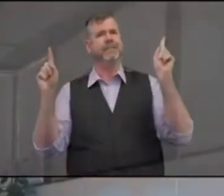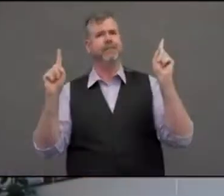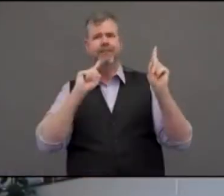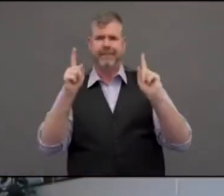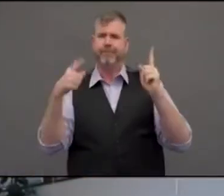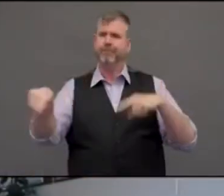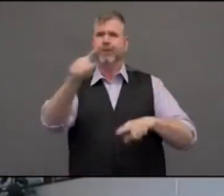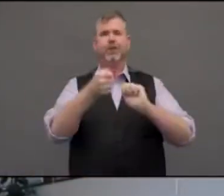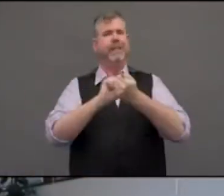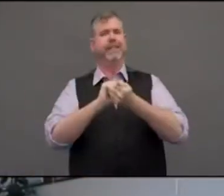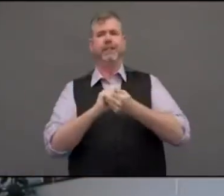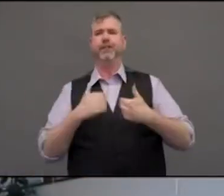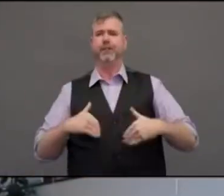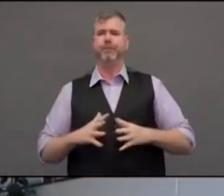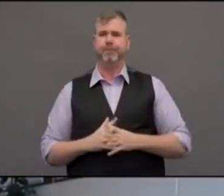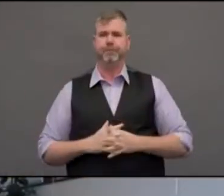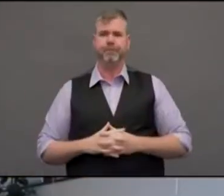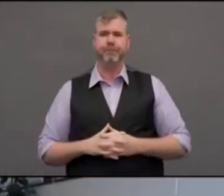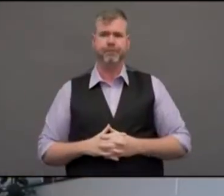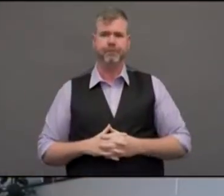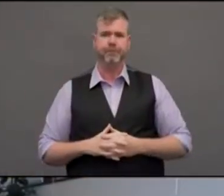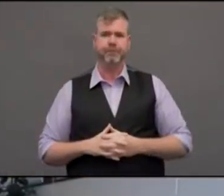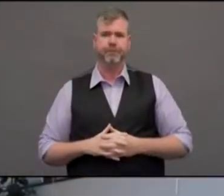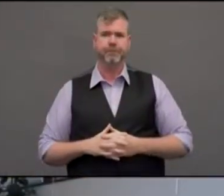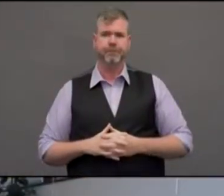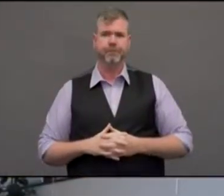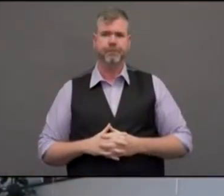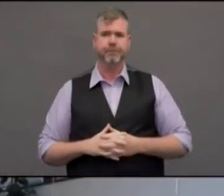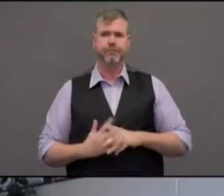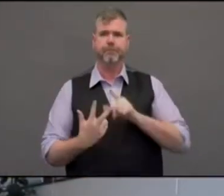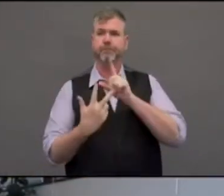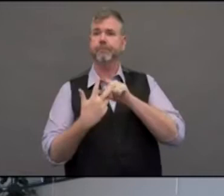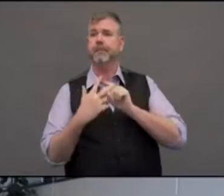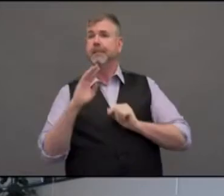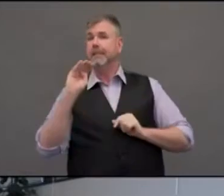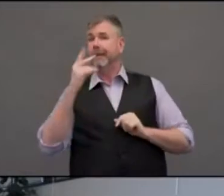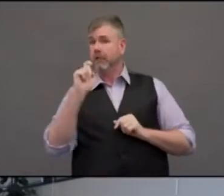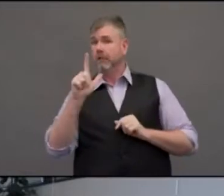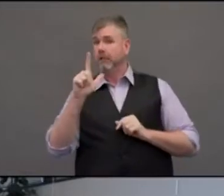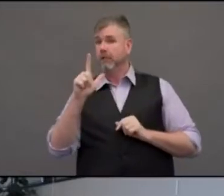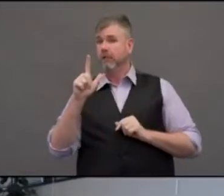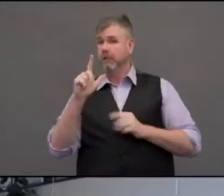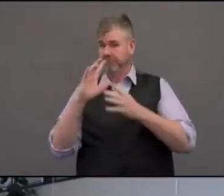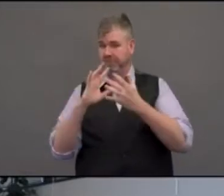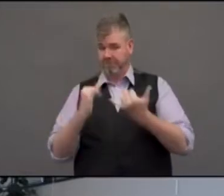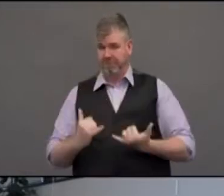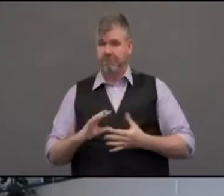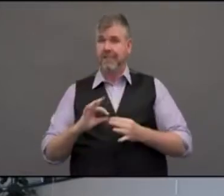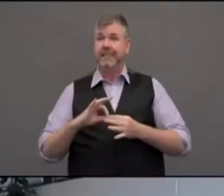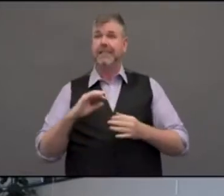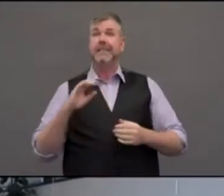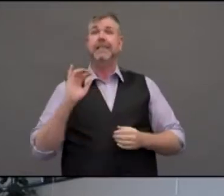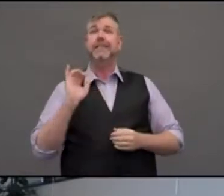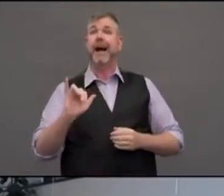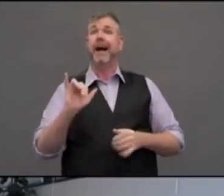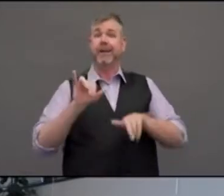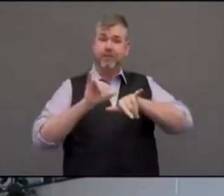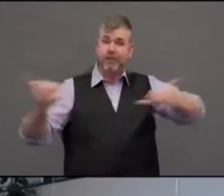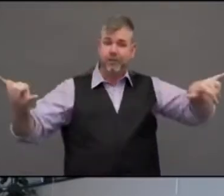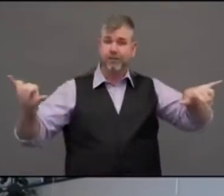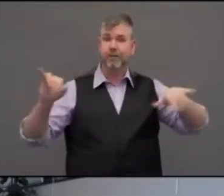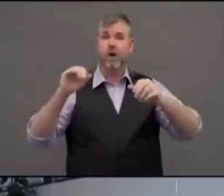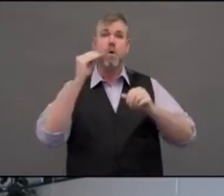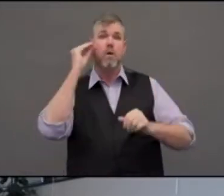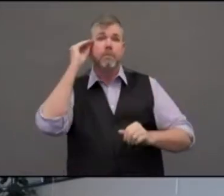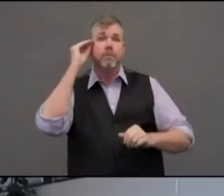Gloria, let's stay with you. As you know, the shelter-in-place order has recently been extended to the end of this month, the month of May. Sure. What are you saying to